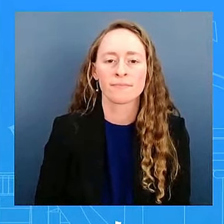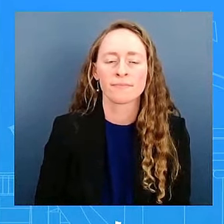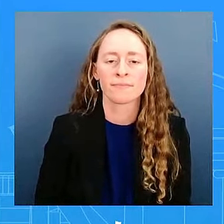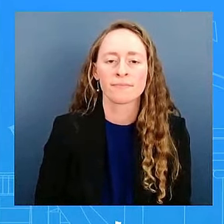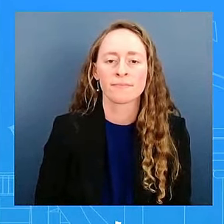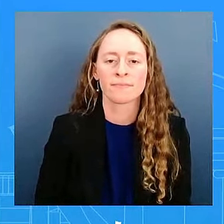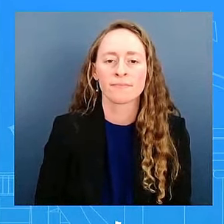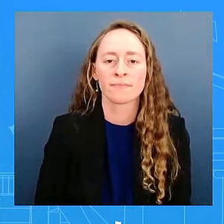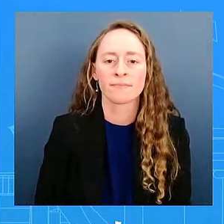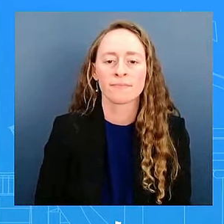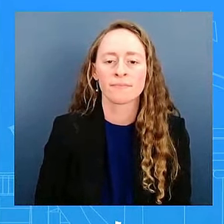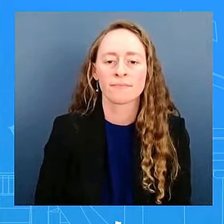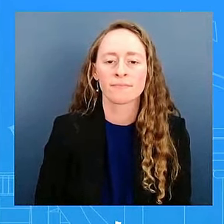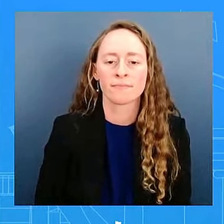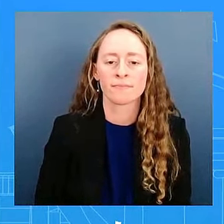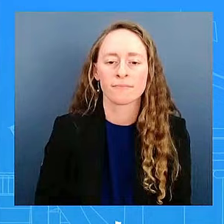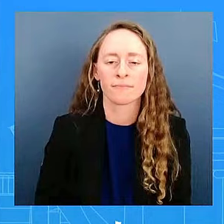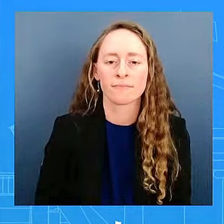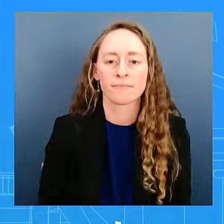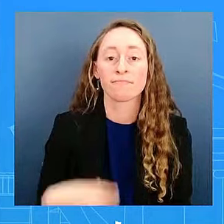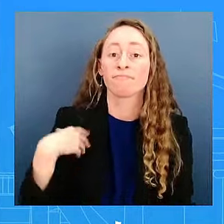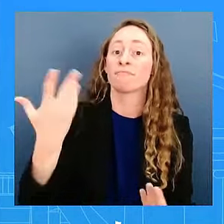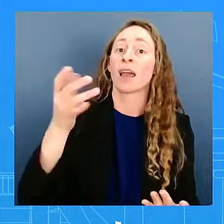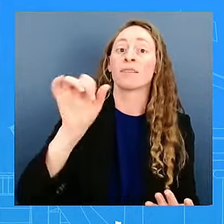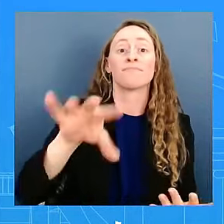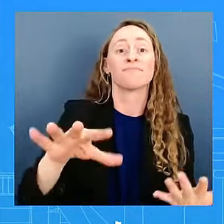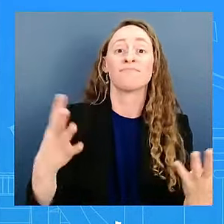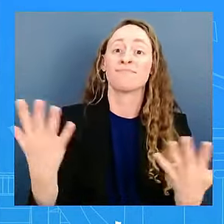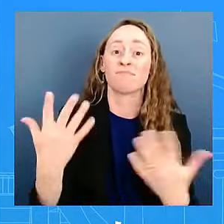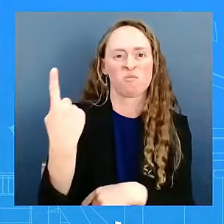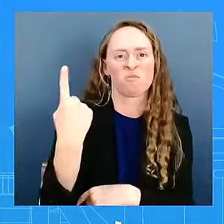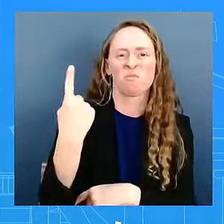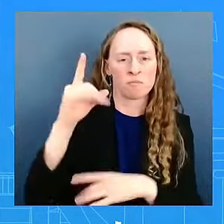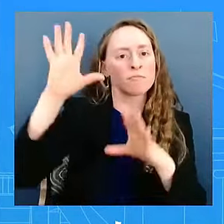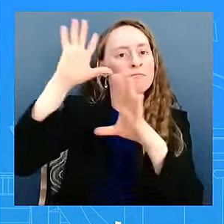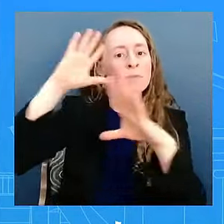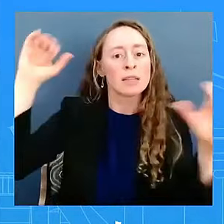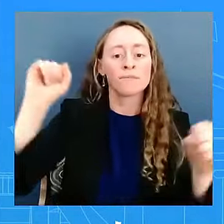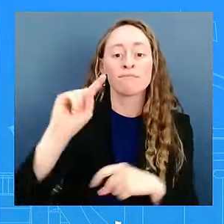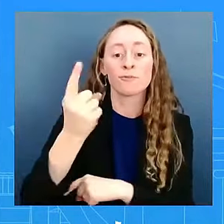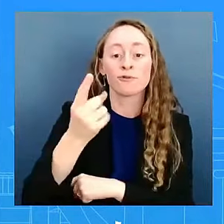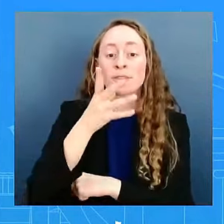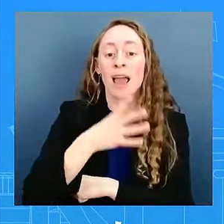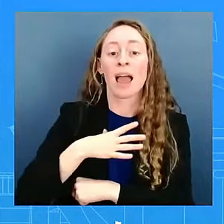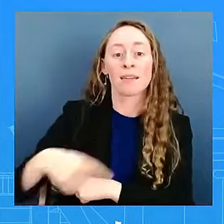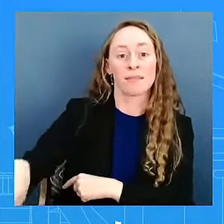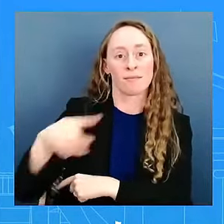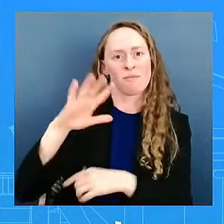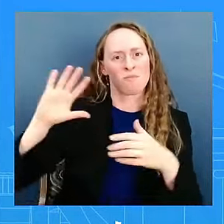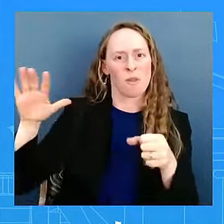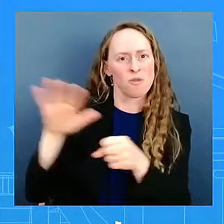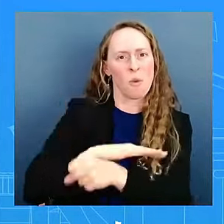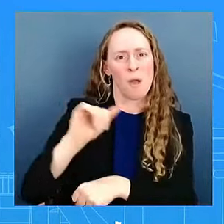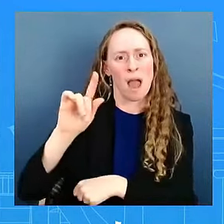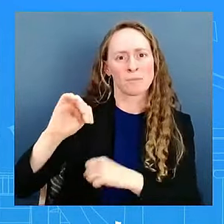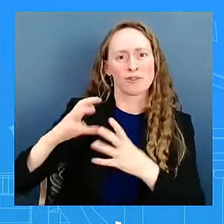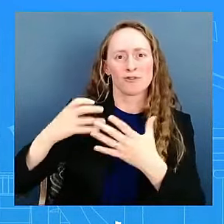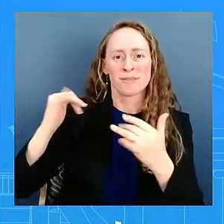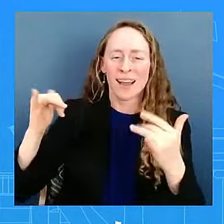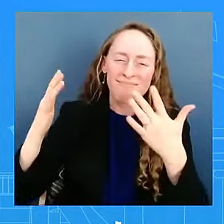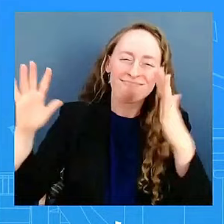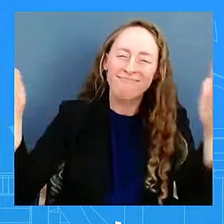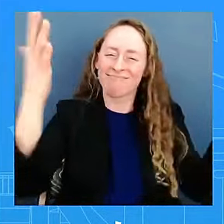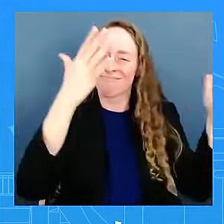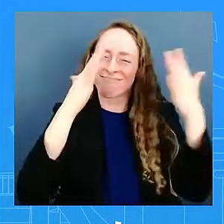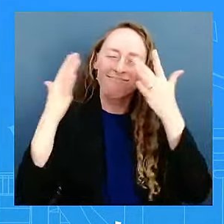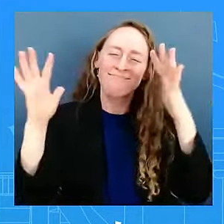president and the first lady and the entire administration are proudly cheering on Team USA. The women of USA Gymnastics brought home